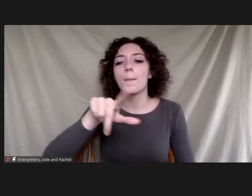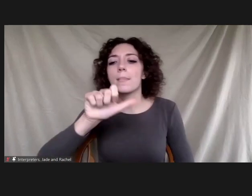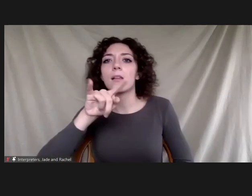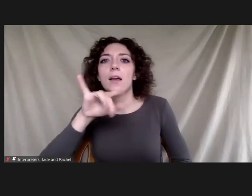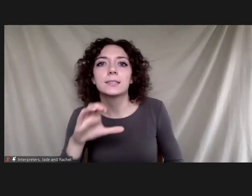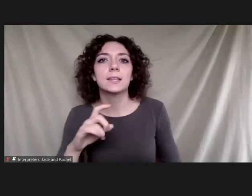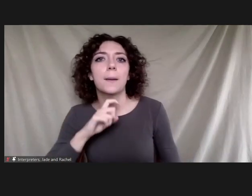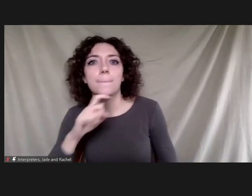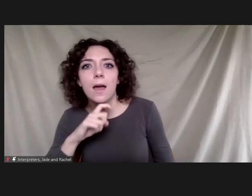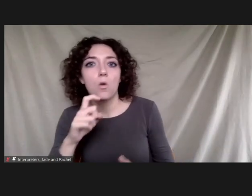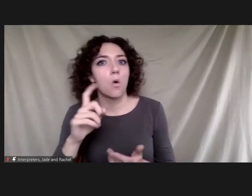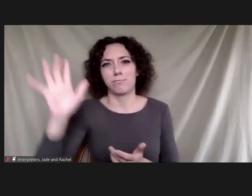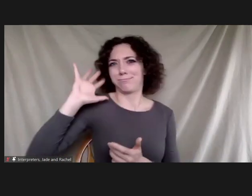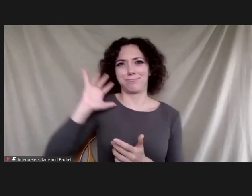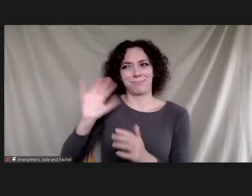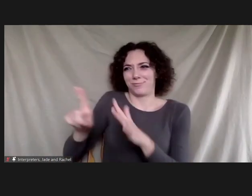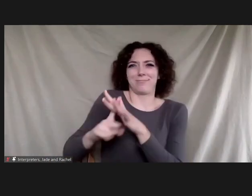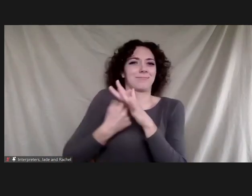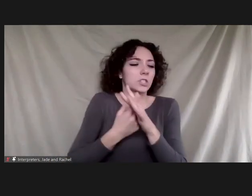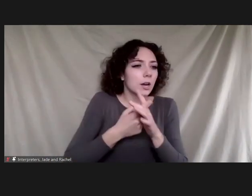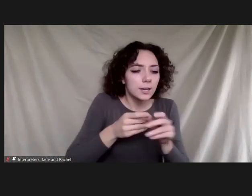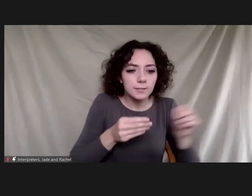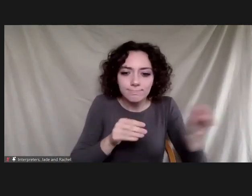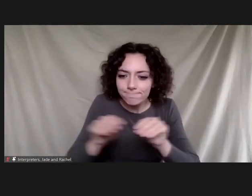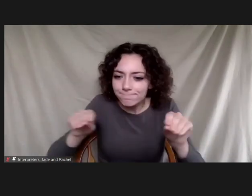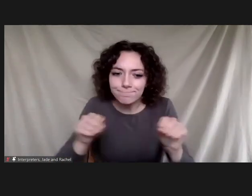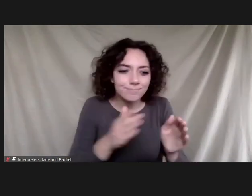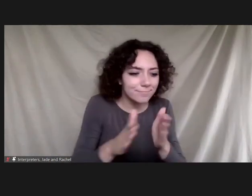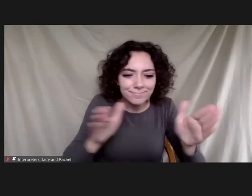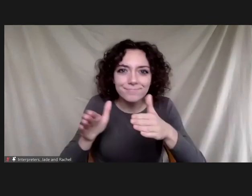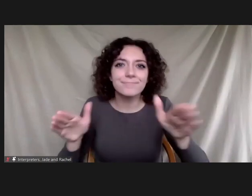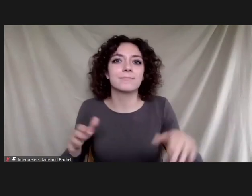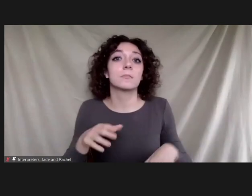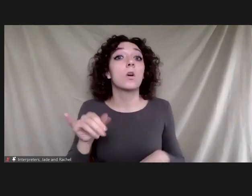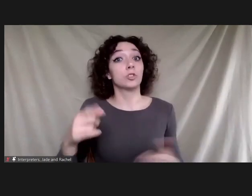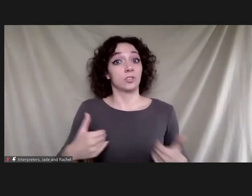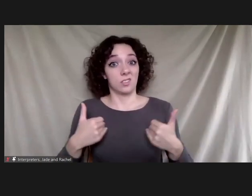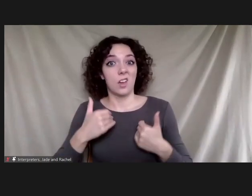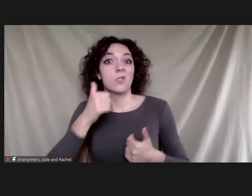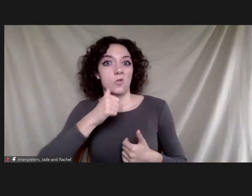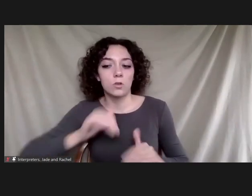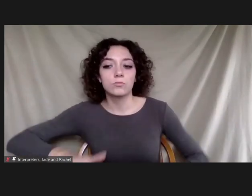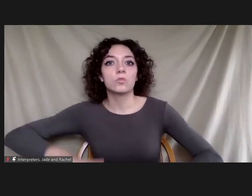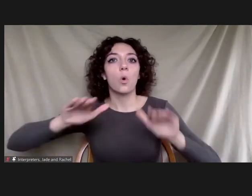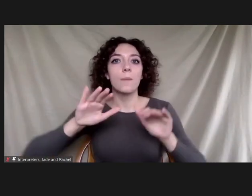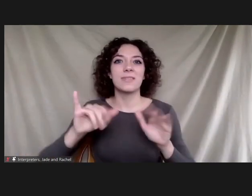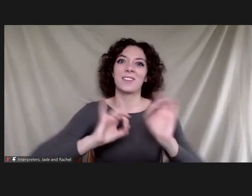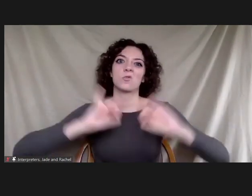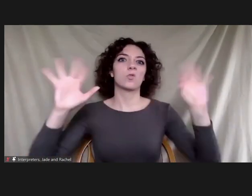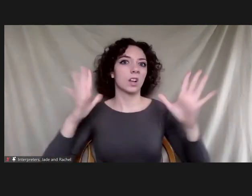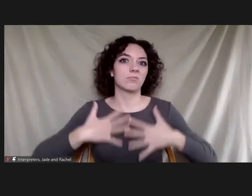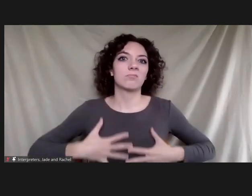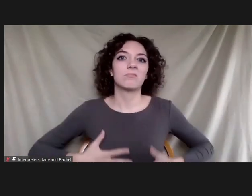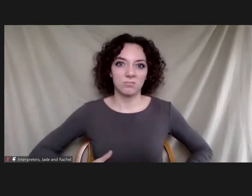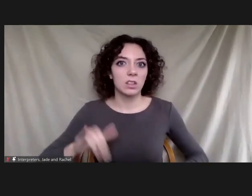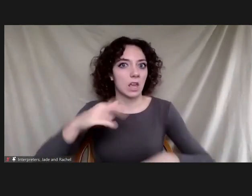single stream recycling she was also a young girl growing up after the great depression and she really did not like